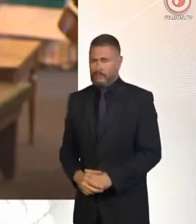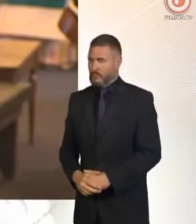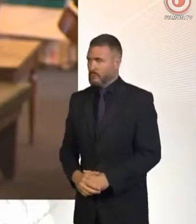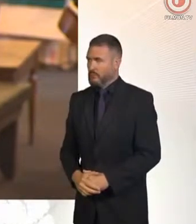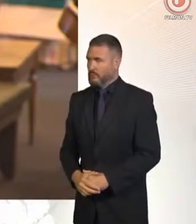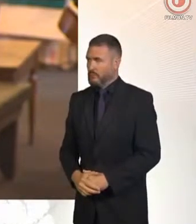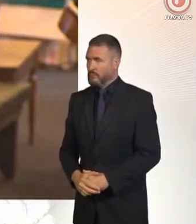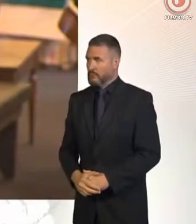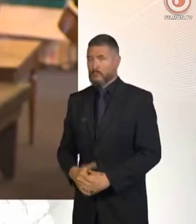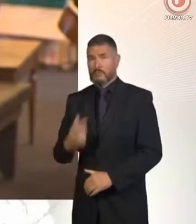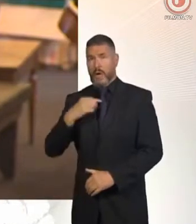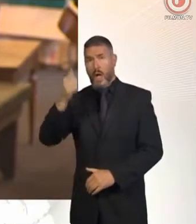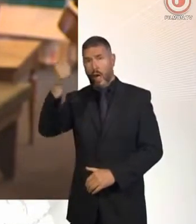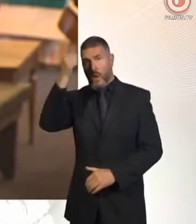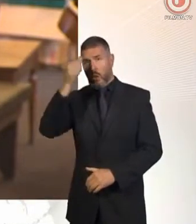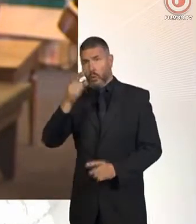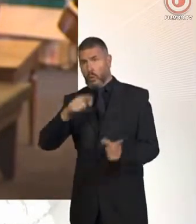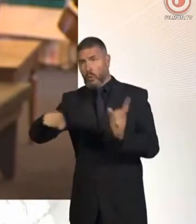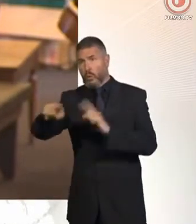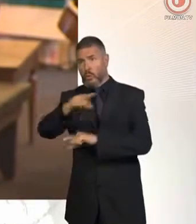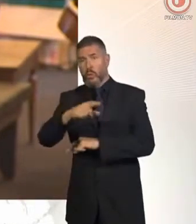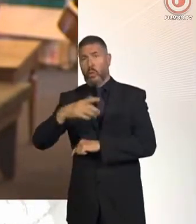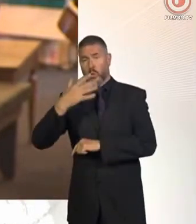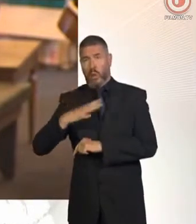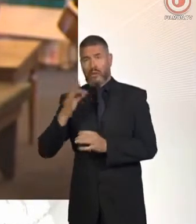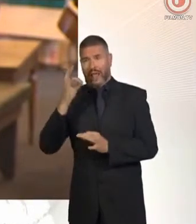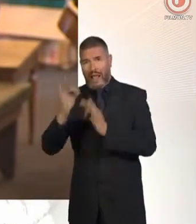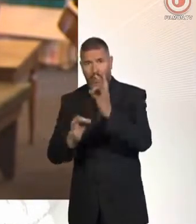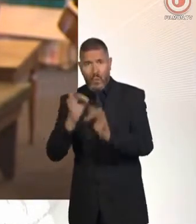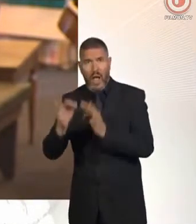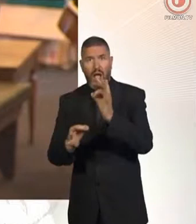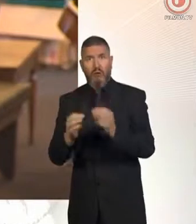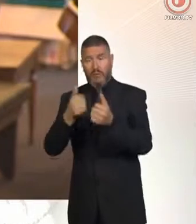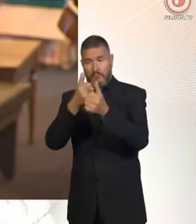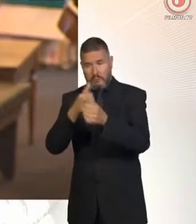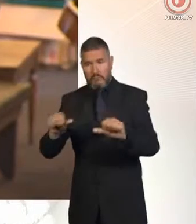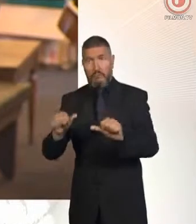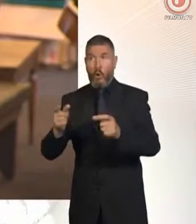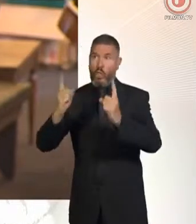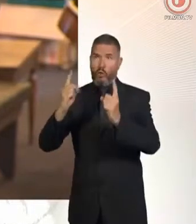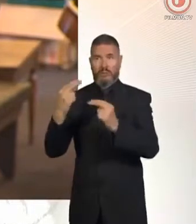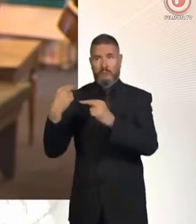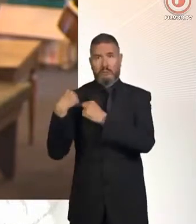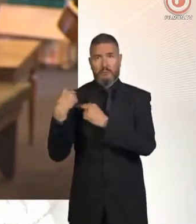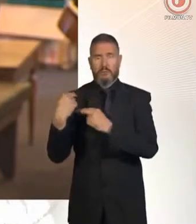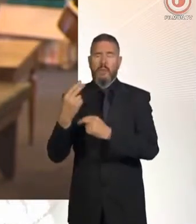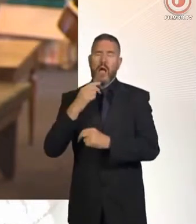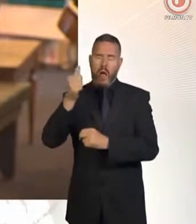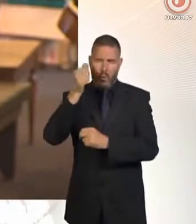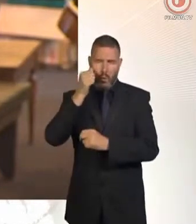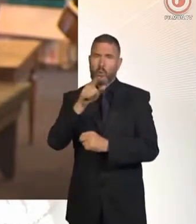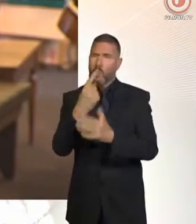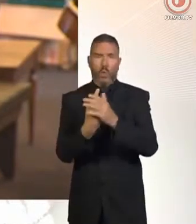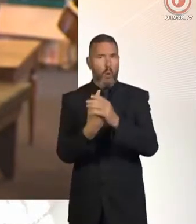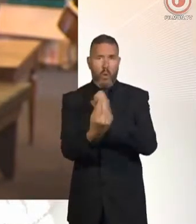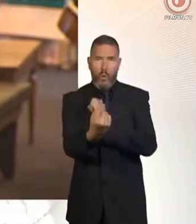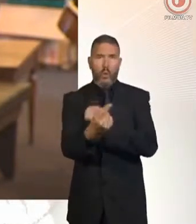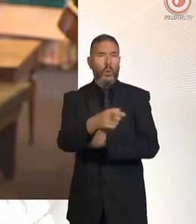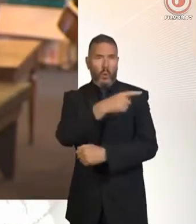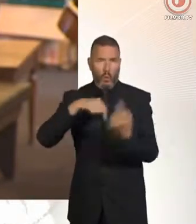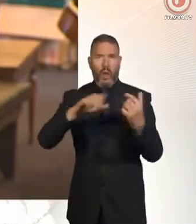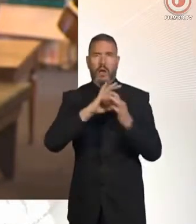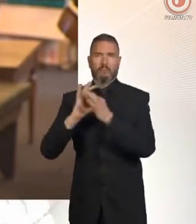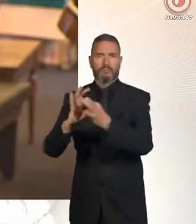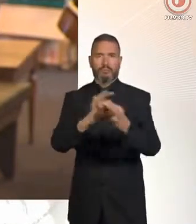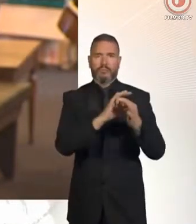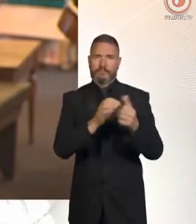you can truly rest until justice has been served. You're not alone in your struggle. We